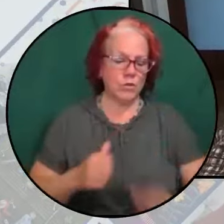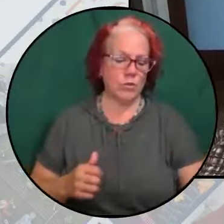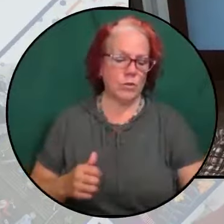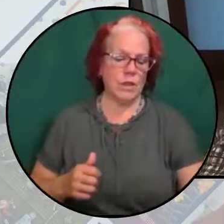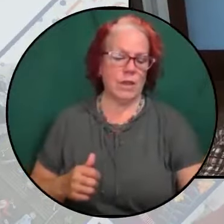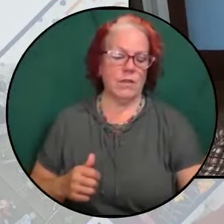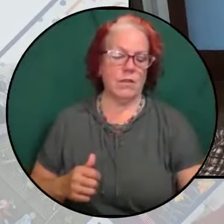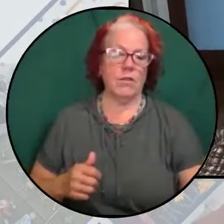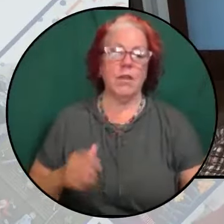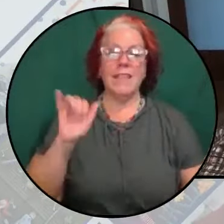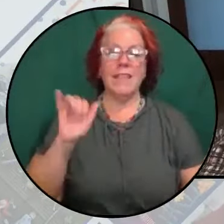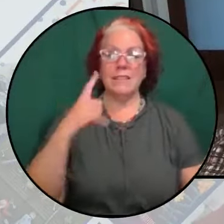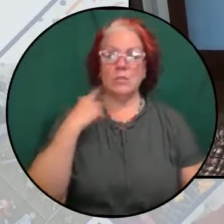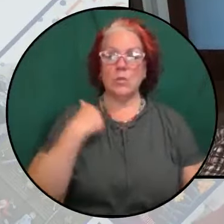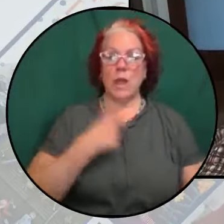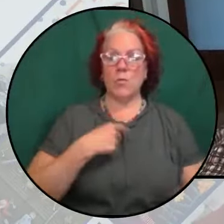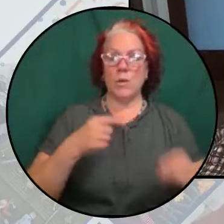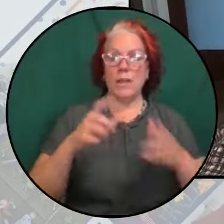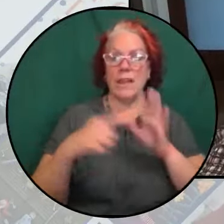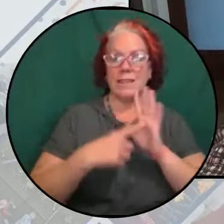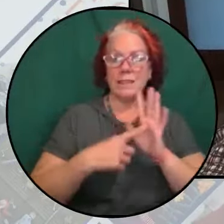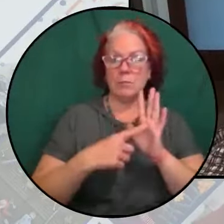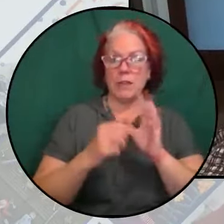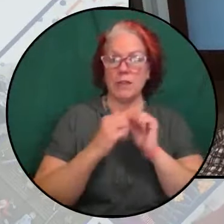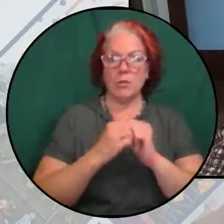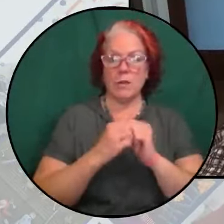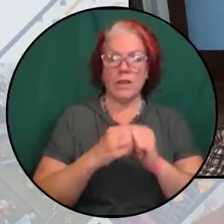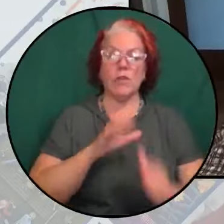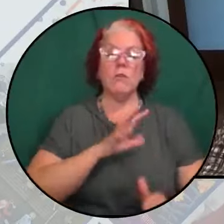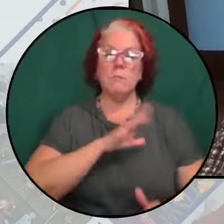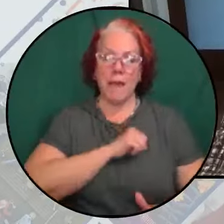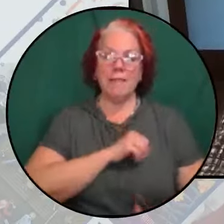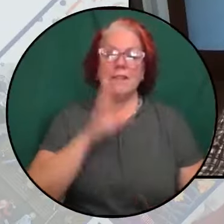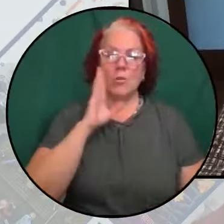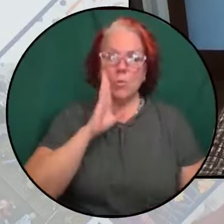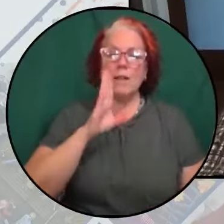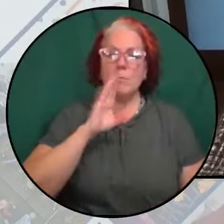exclaim together, Palestine will be free.